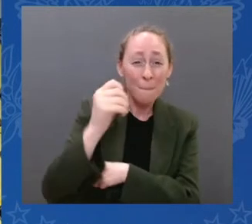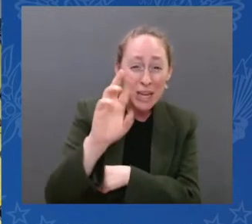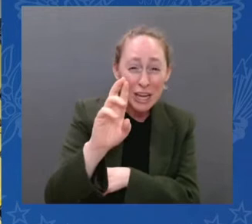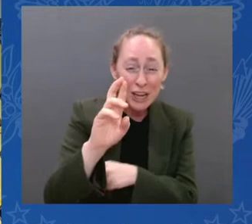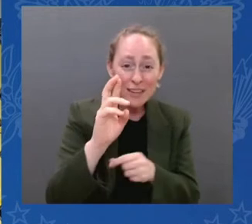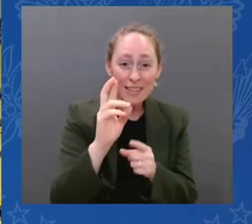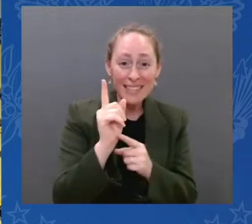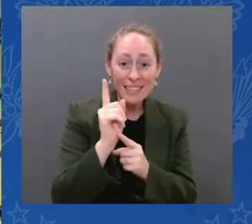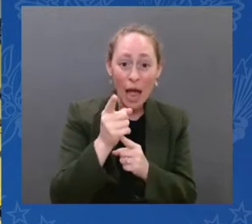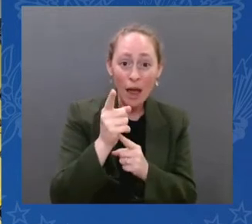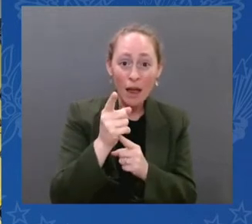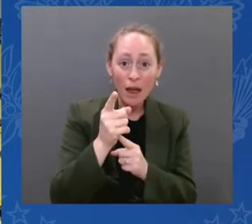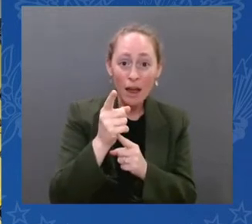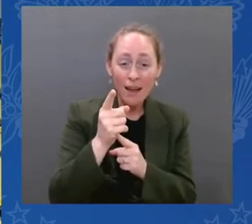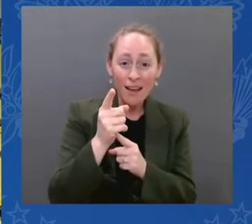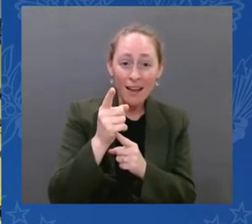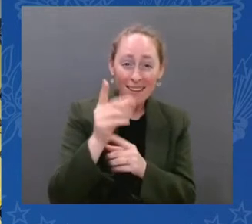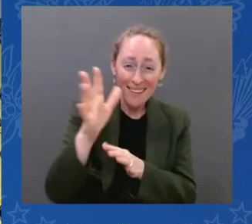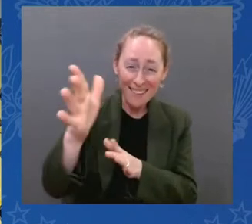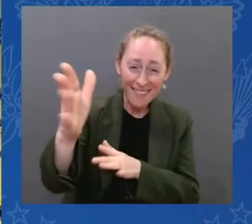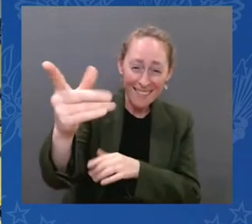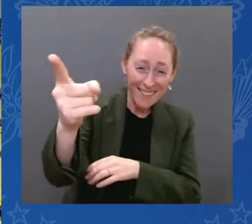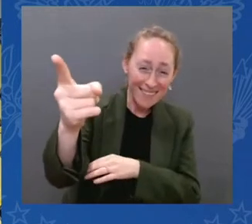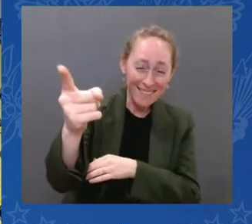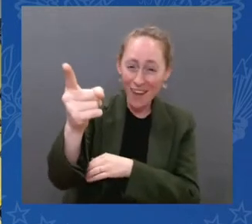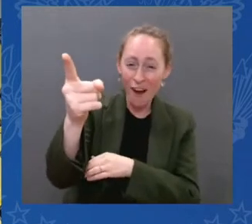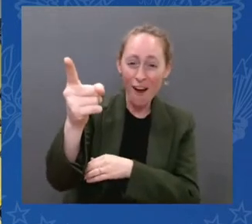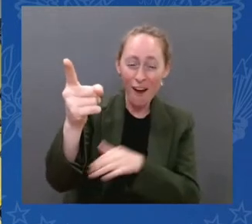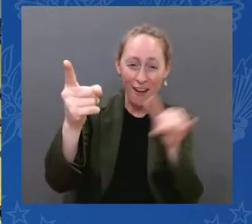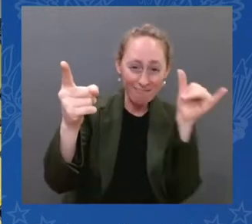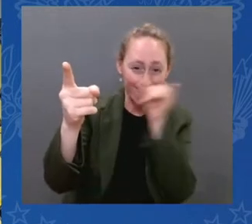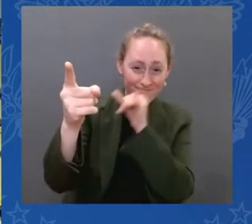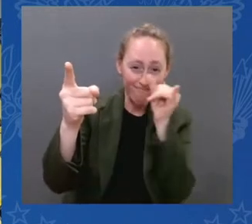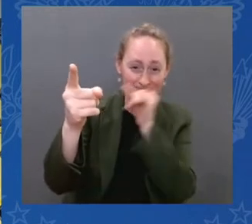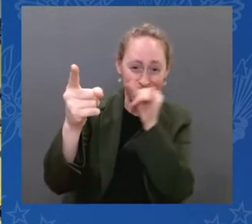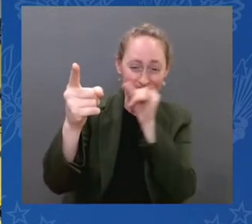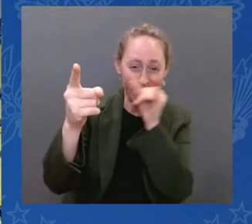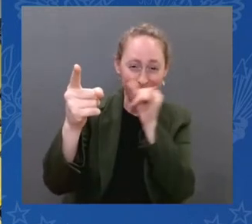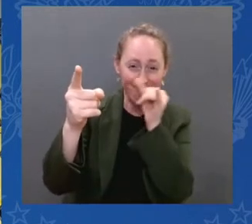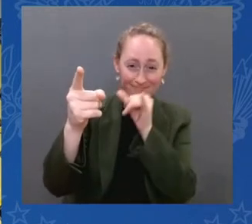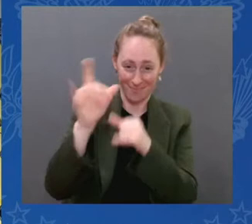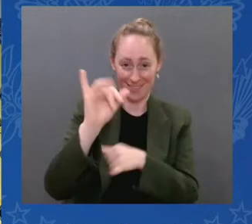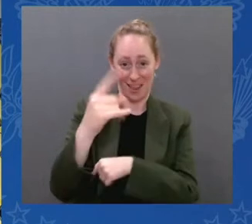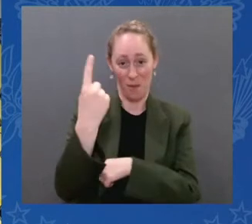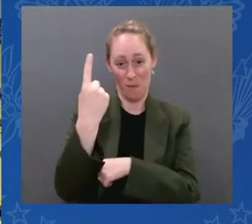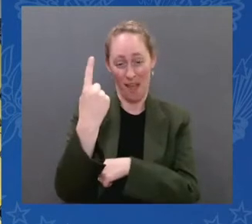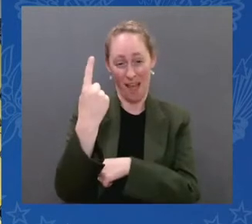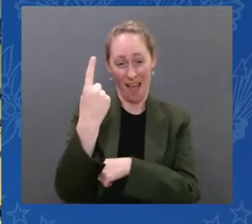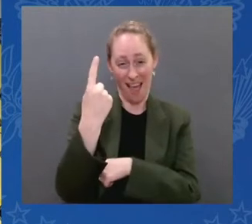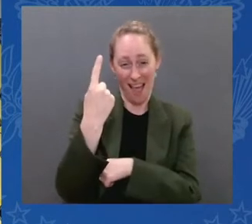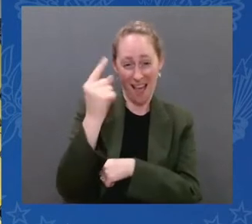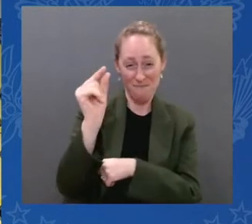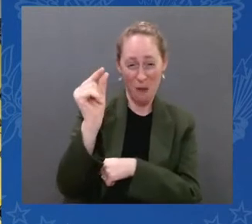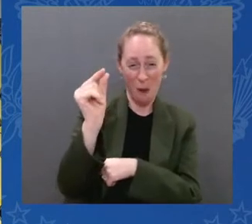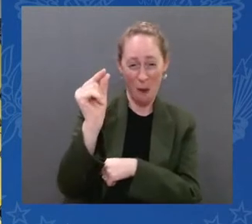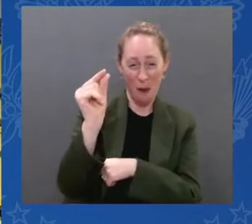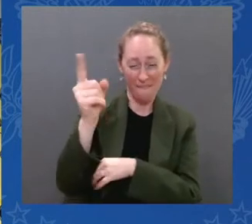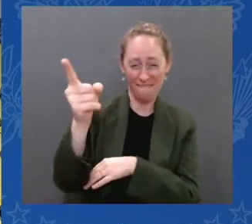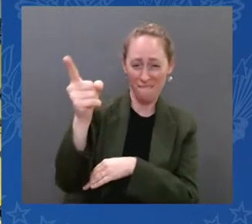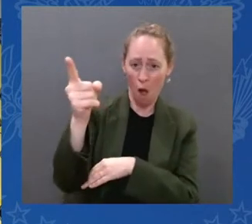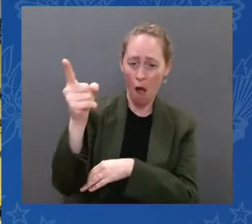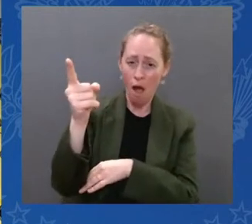over 13 billion years. And by the way, we're going back further because this is just the first image.